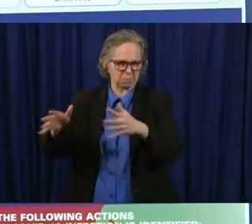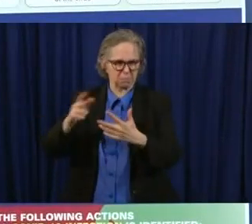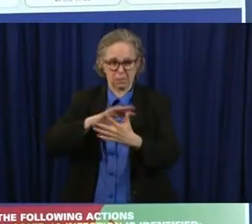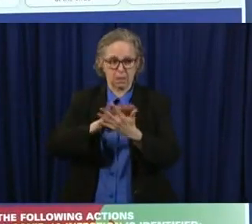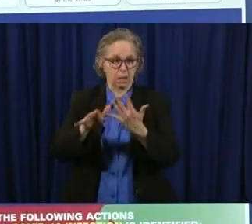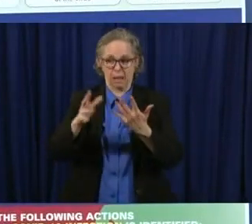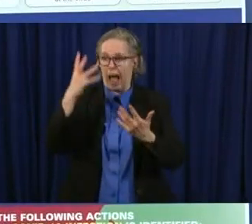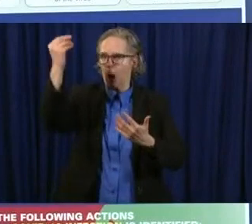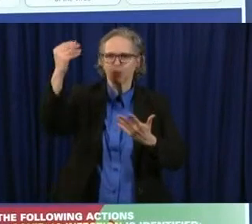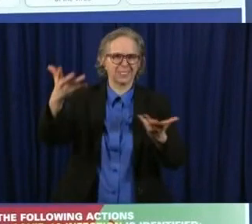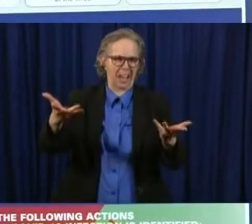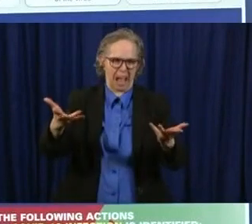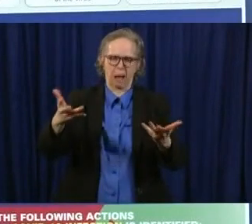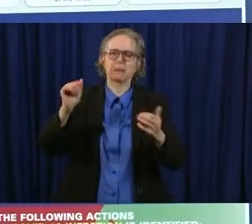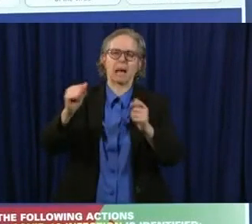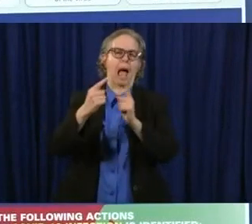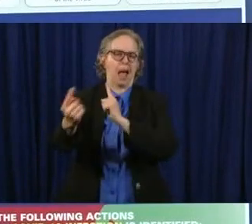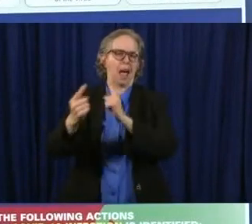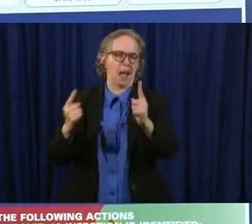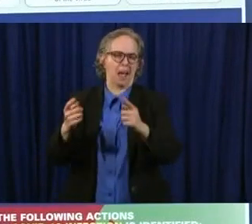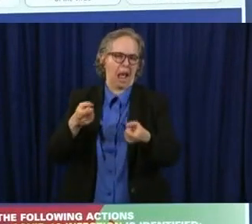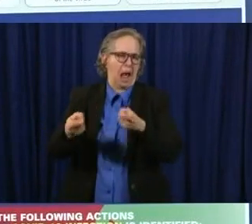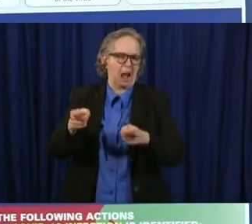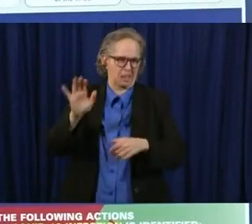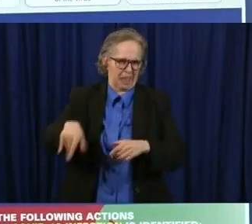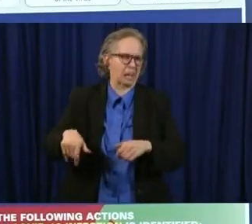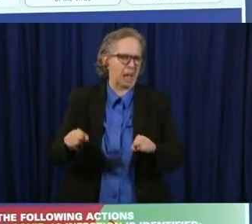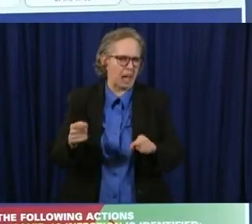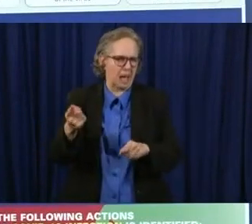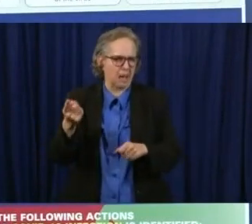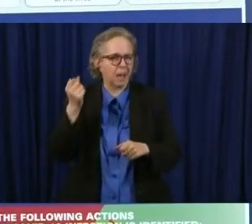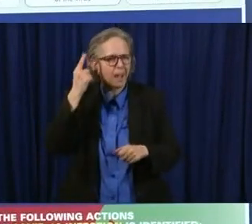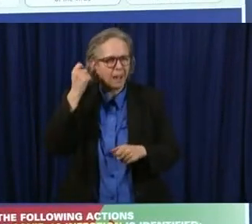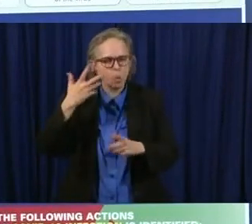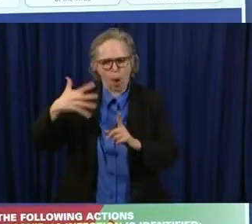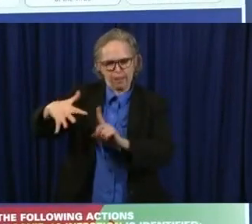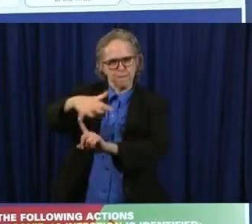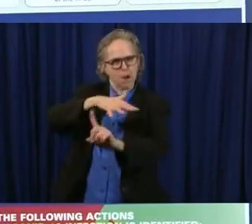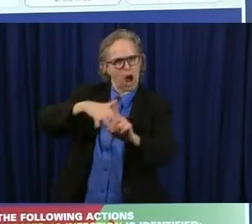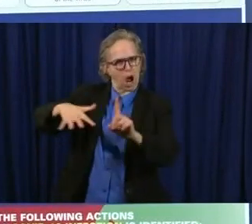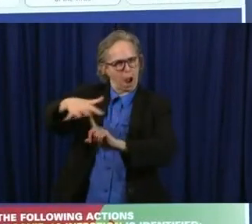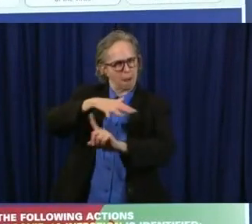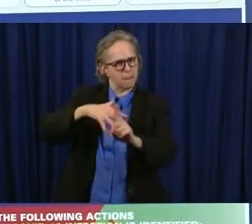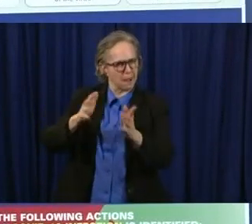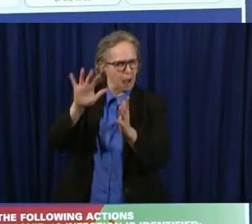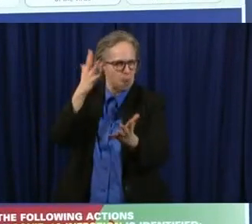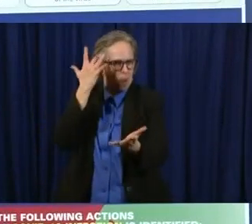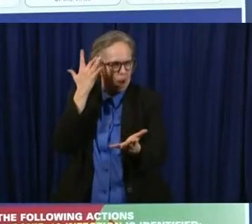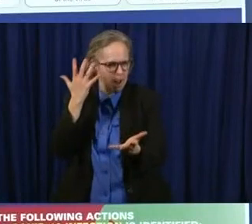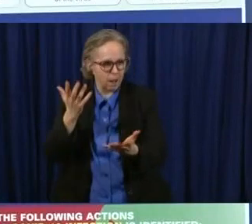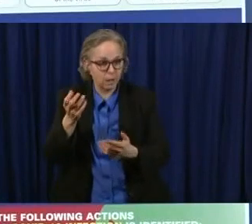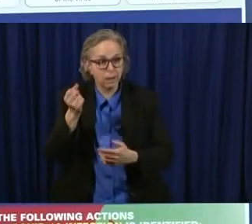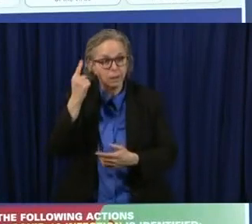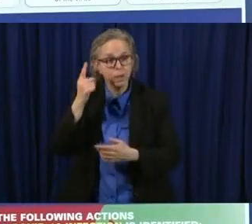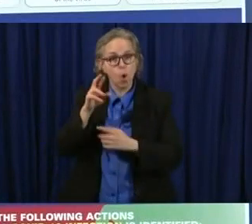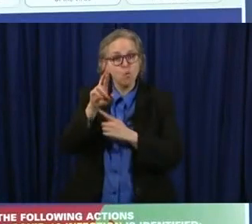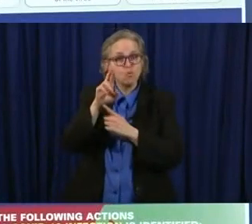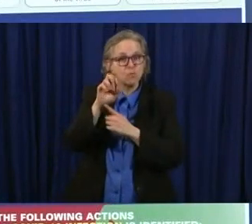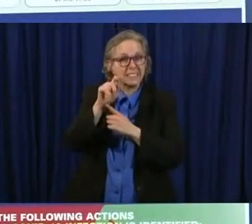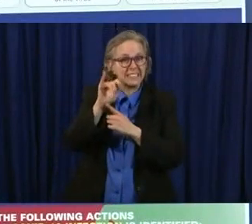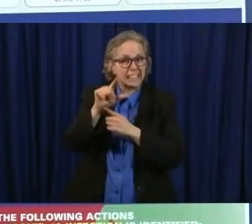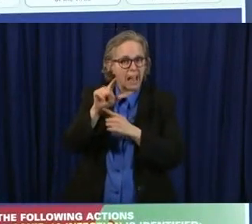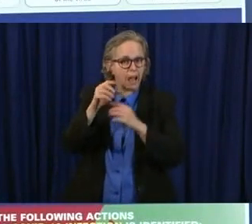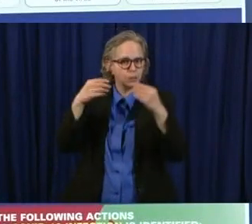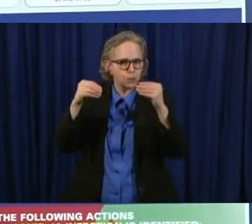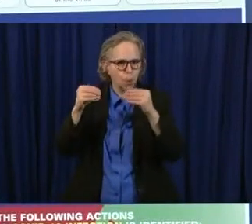you have the ability to control the environment retail you can control the environment but it certainly is in a closer